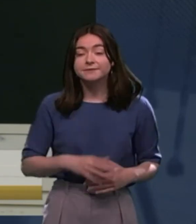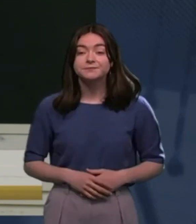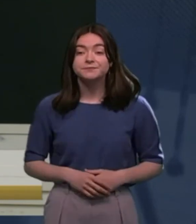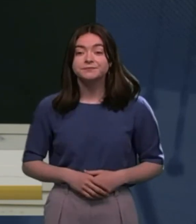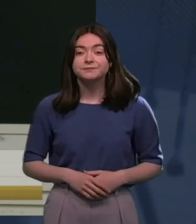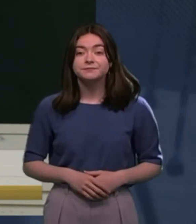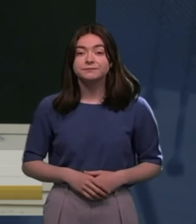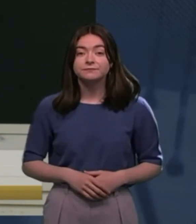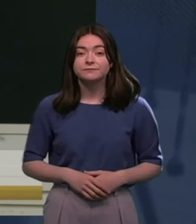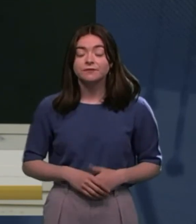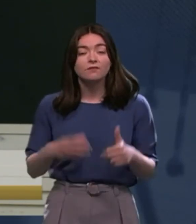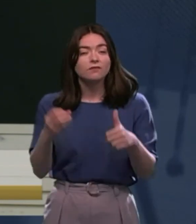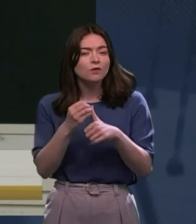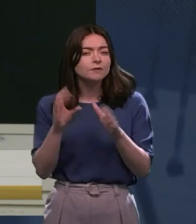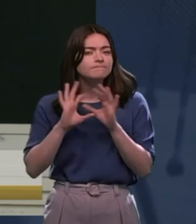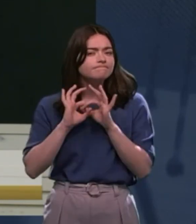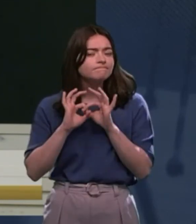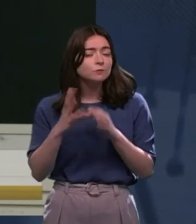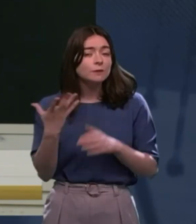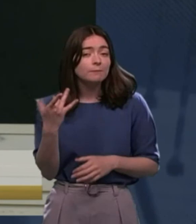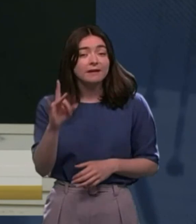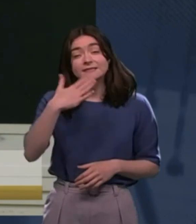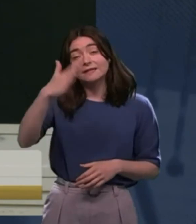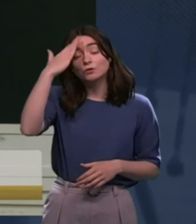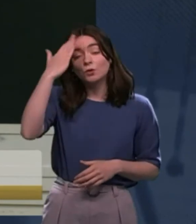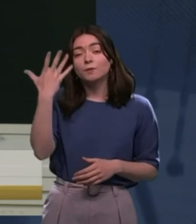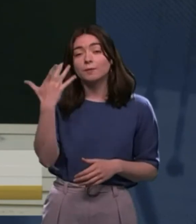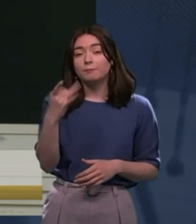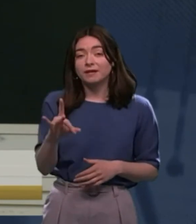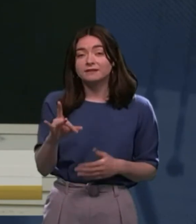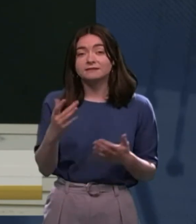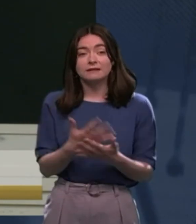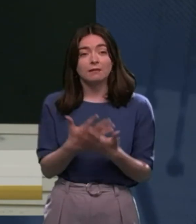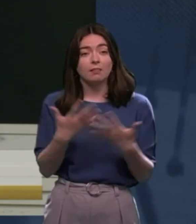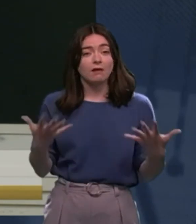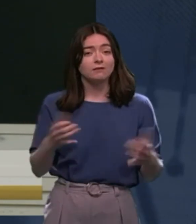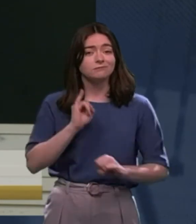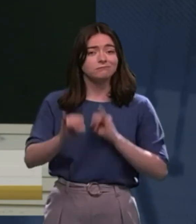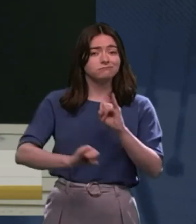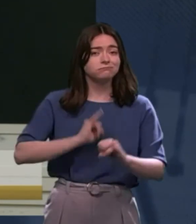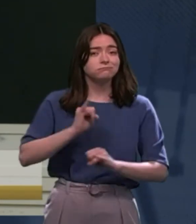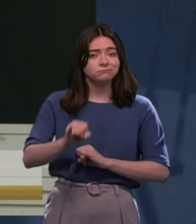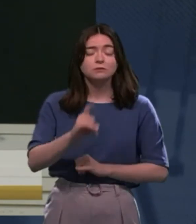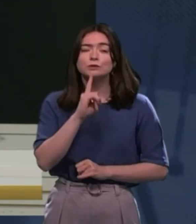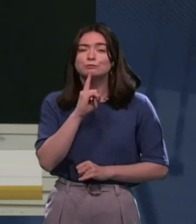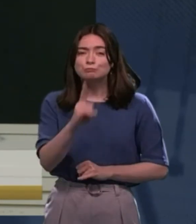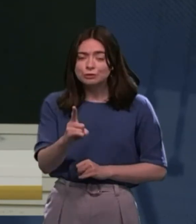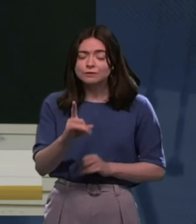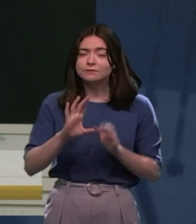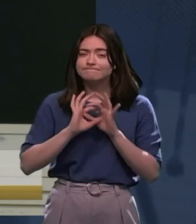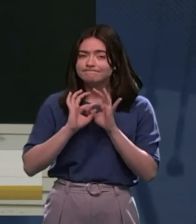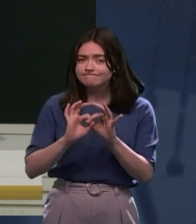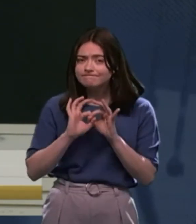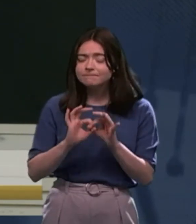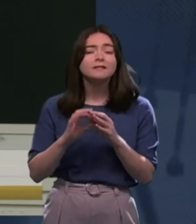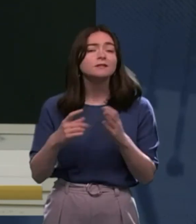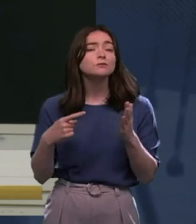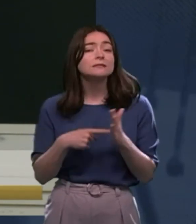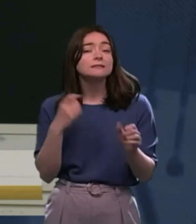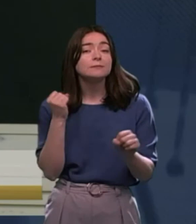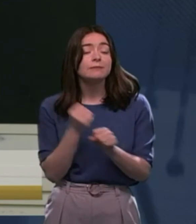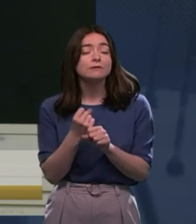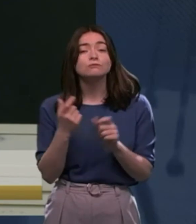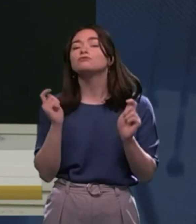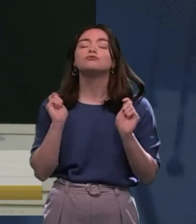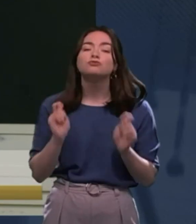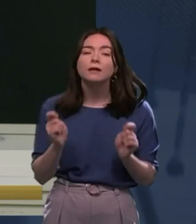And the other thing is, working with the banks, and I know the banks get a lot of, have received a lot of flack, but they've actually engaged with this in terms of training and